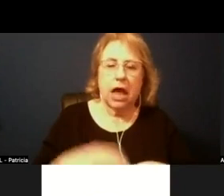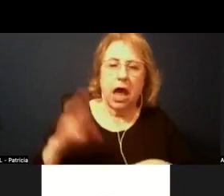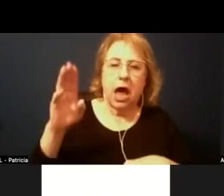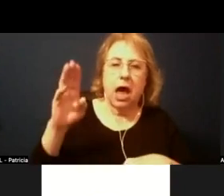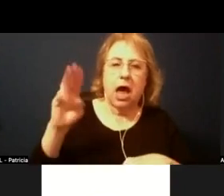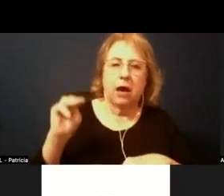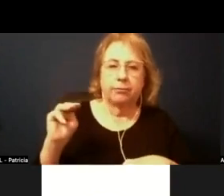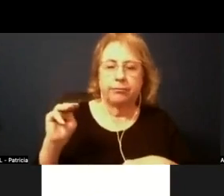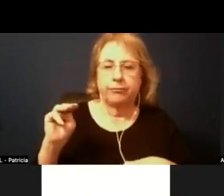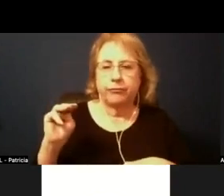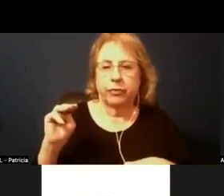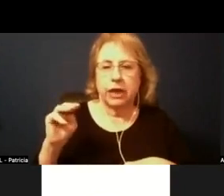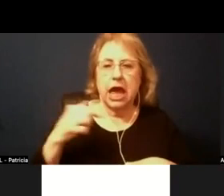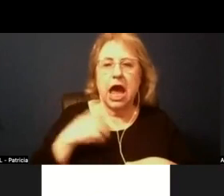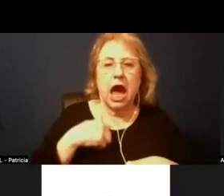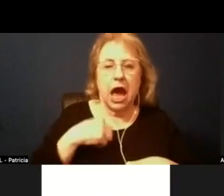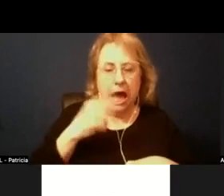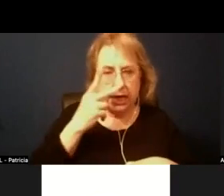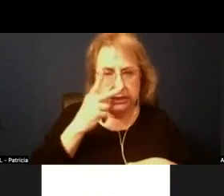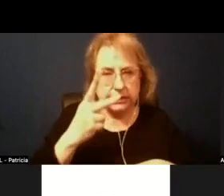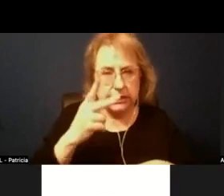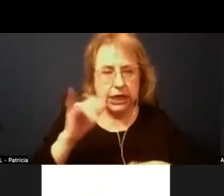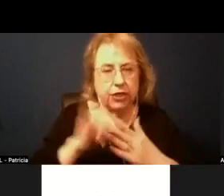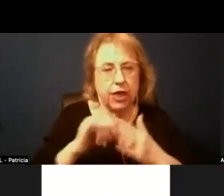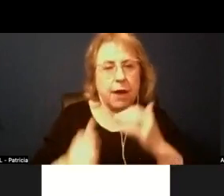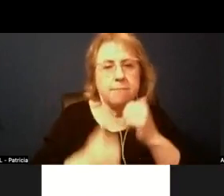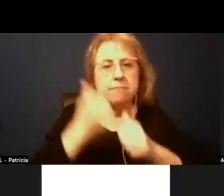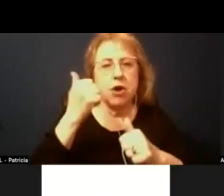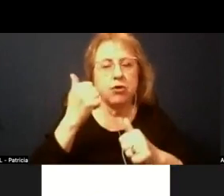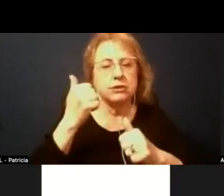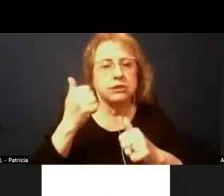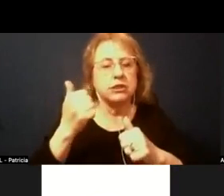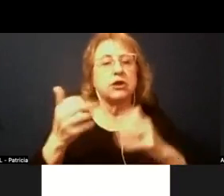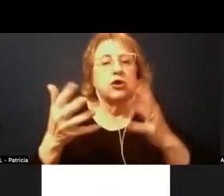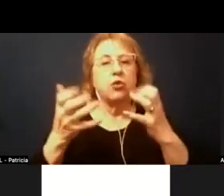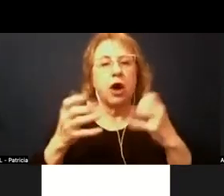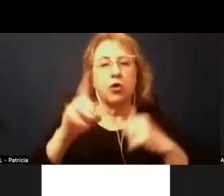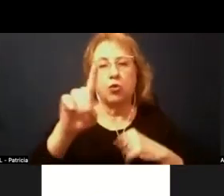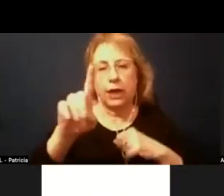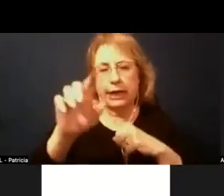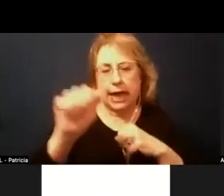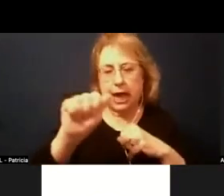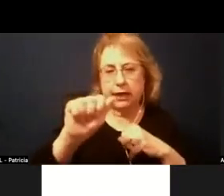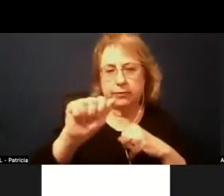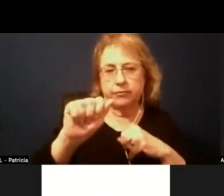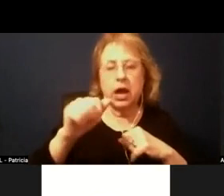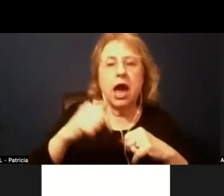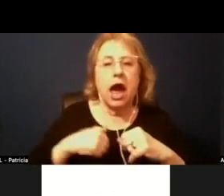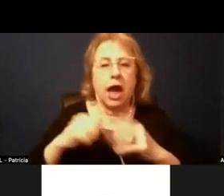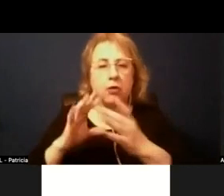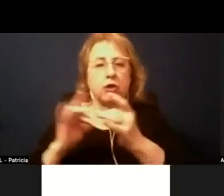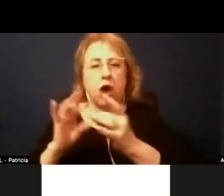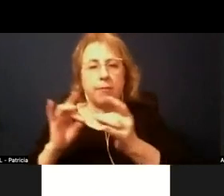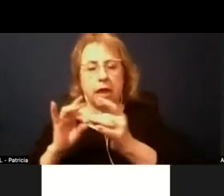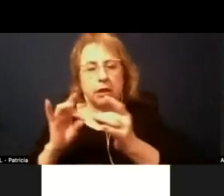um I I see that there's a majority for 1a I'll just make my one comment about it um is that